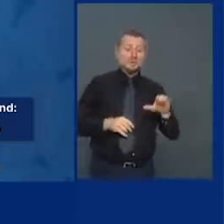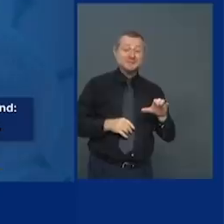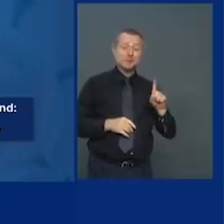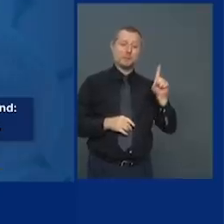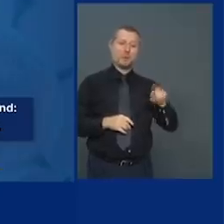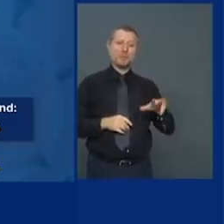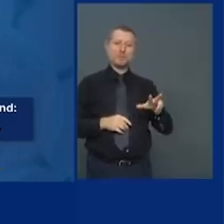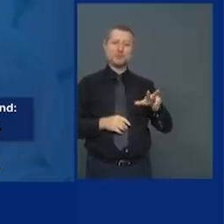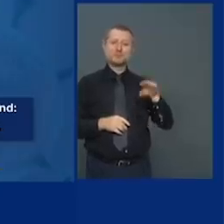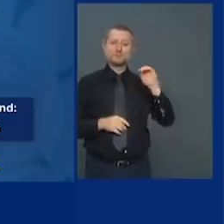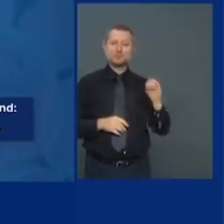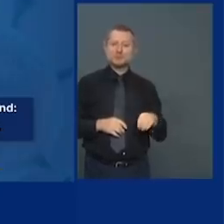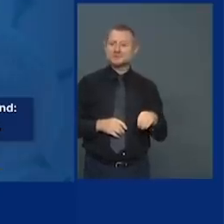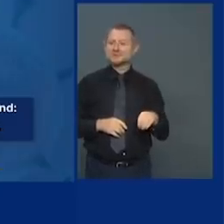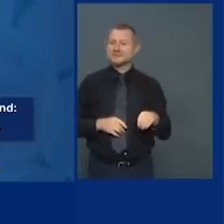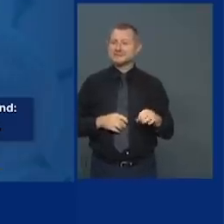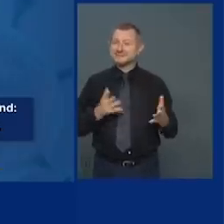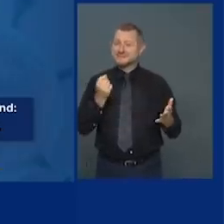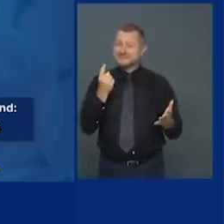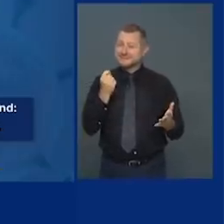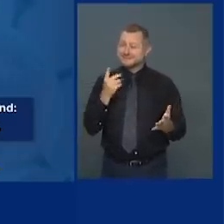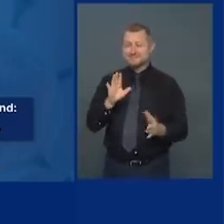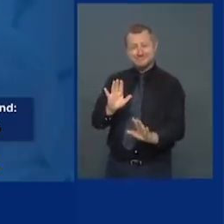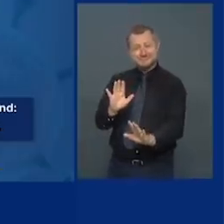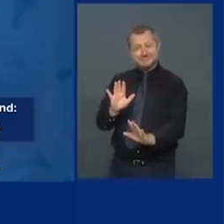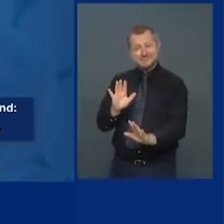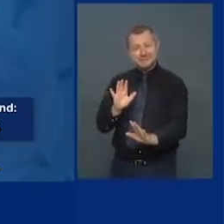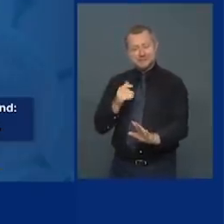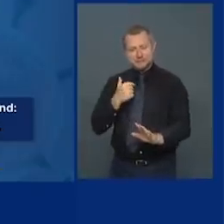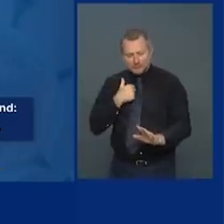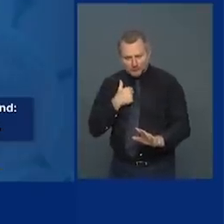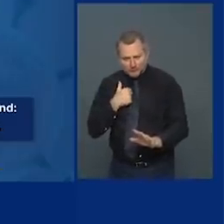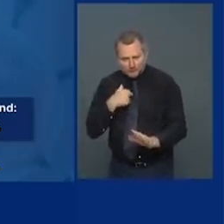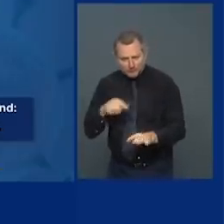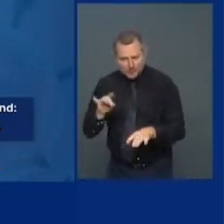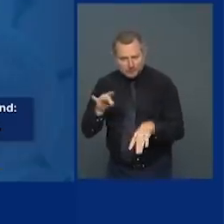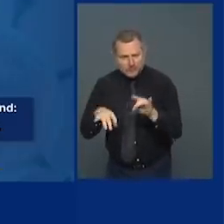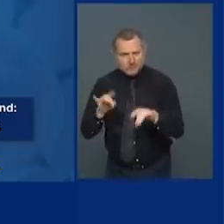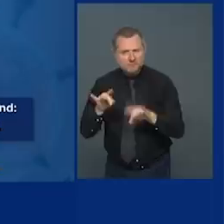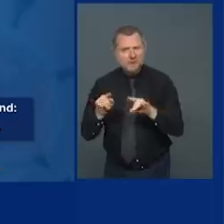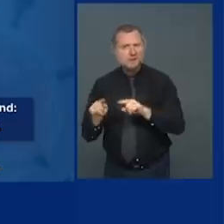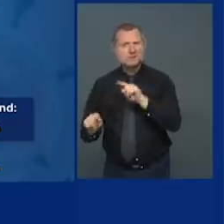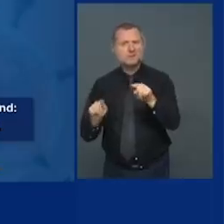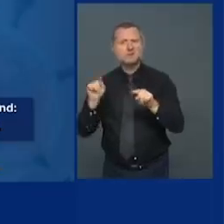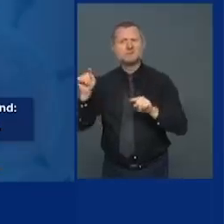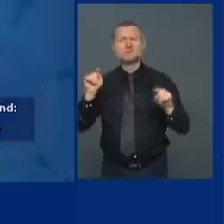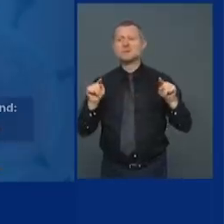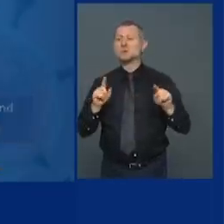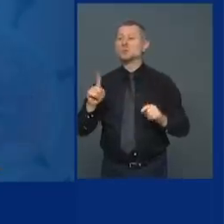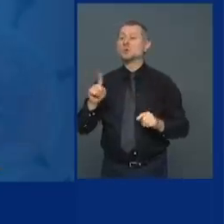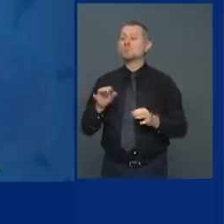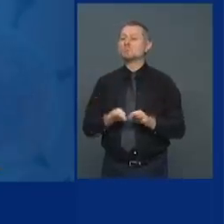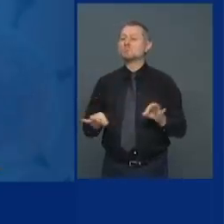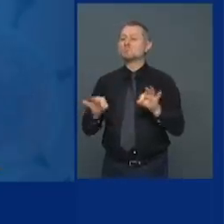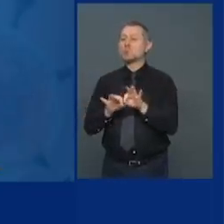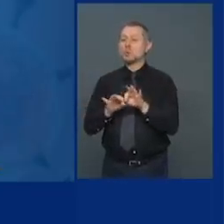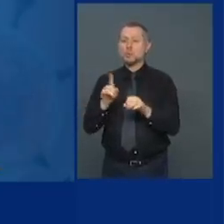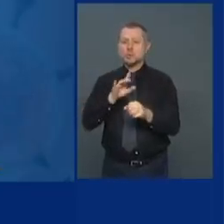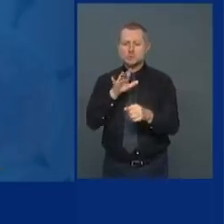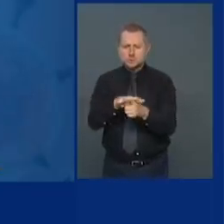findings are really within those numbers, okay? Hudson Valley 2 percent.